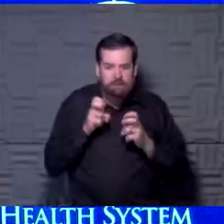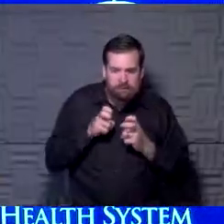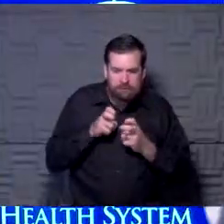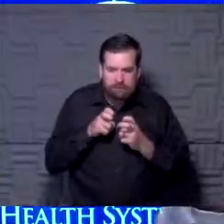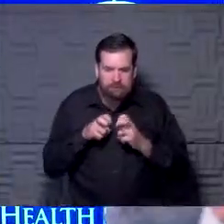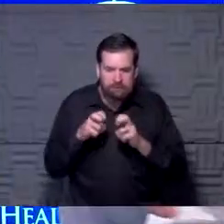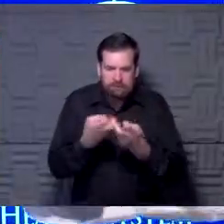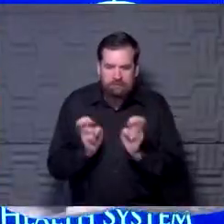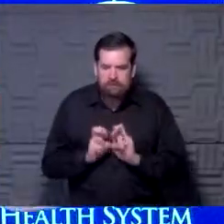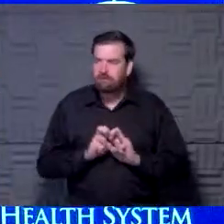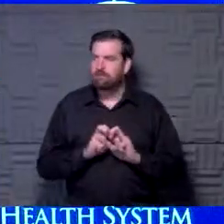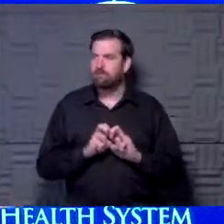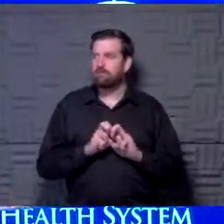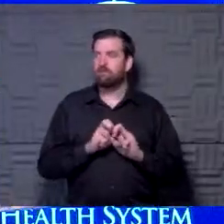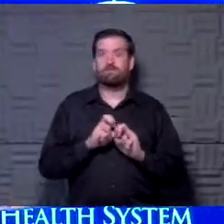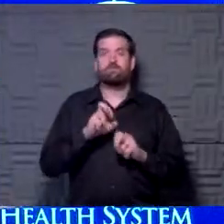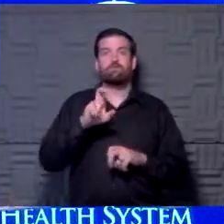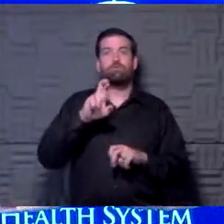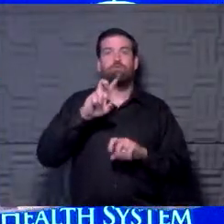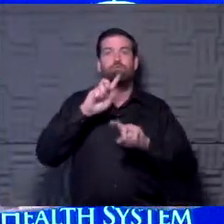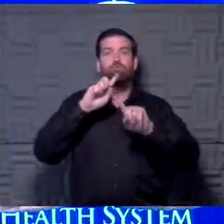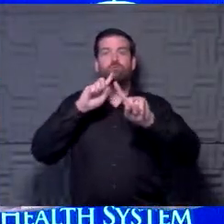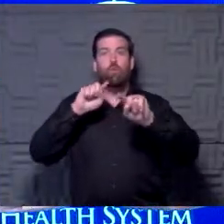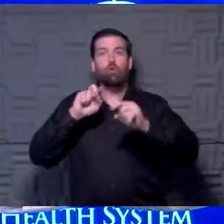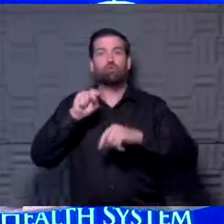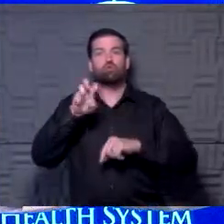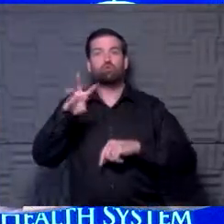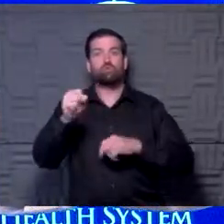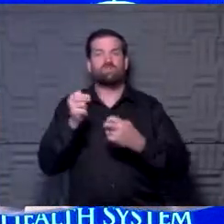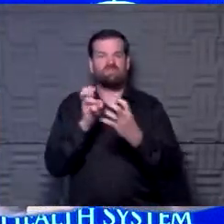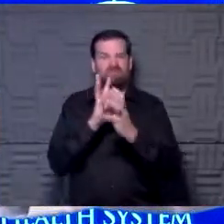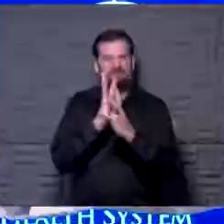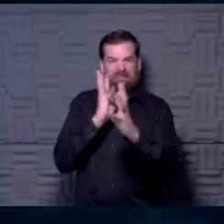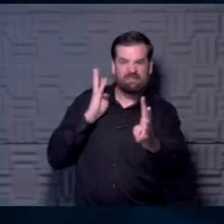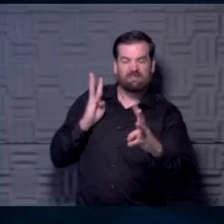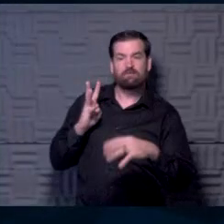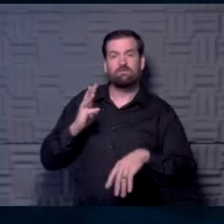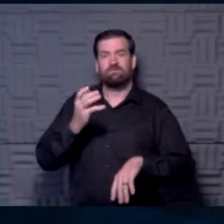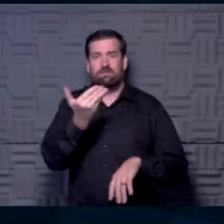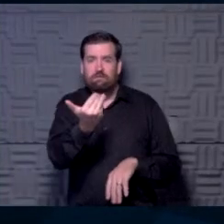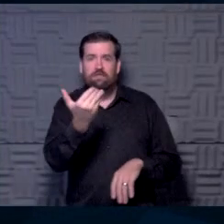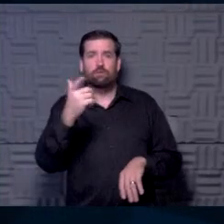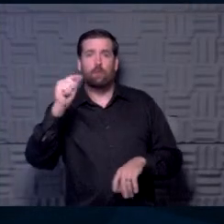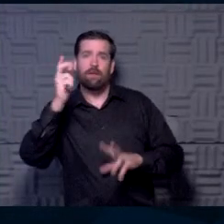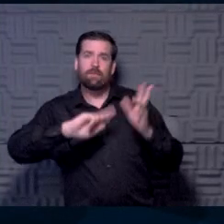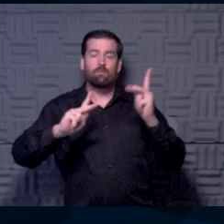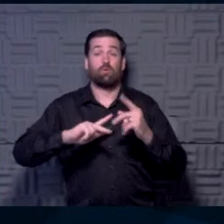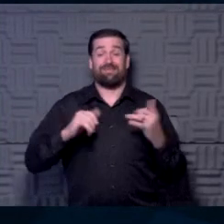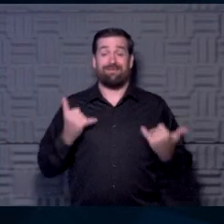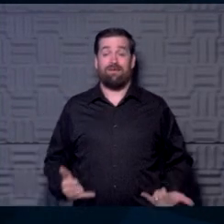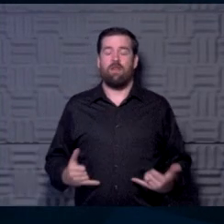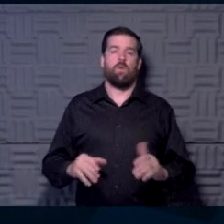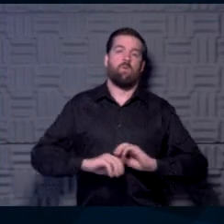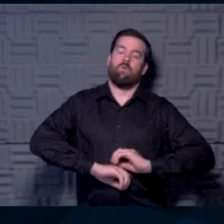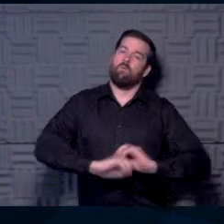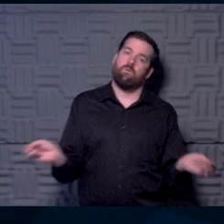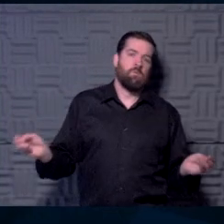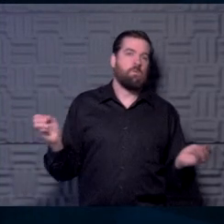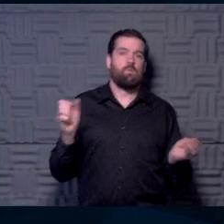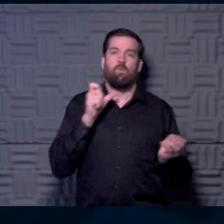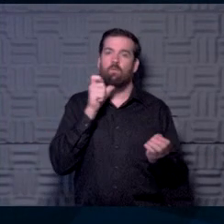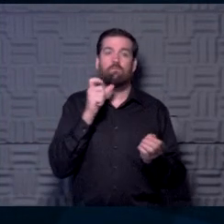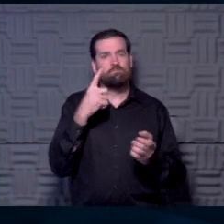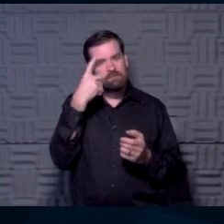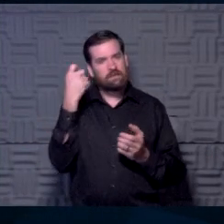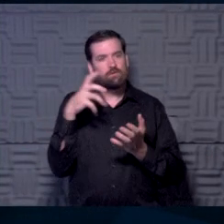it. There's a bank of reporters right here. We probably had 15 people in the room or 20 people in the room, things we would never do today because we've learned